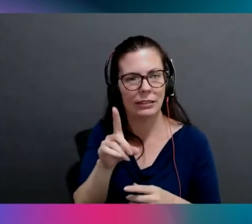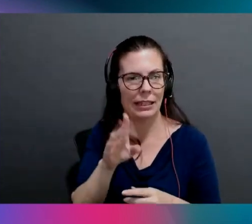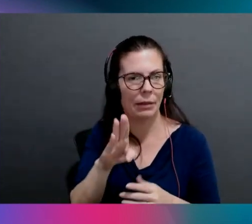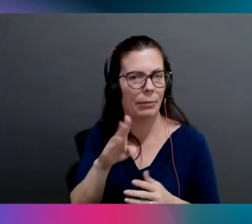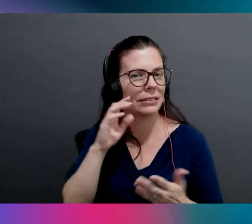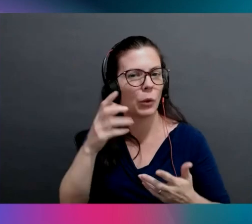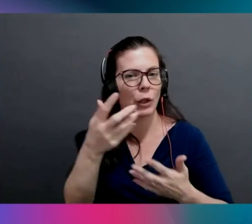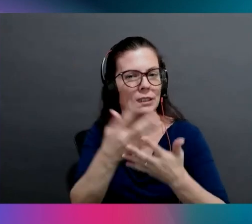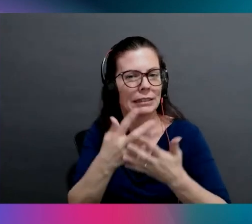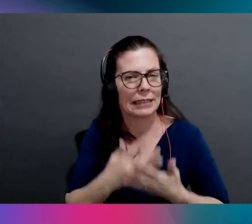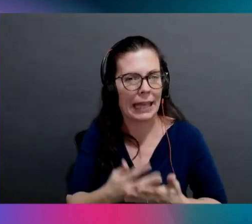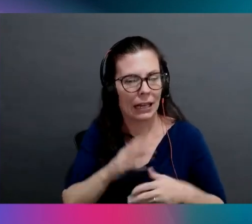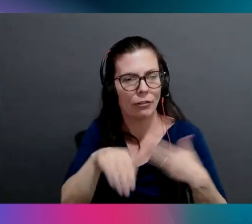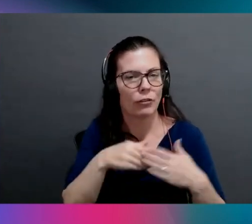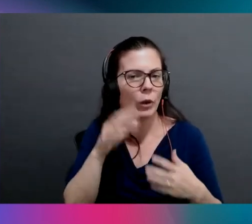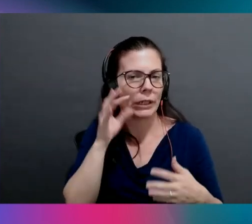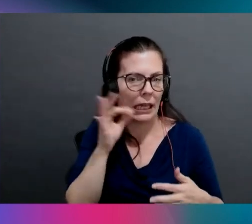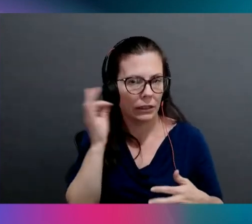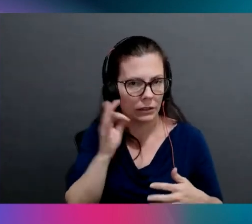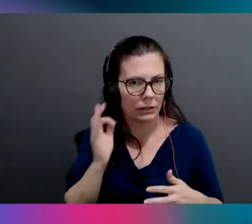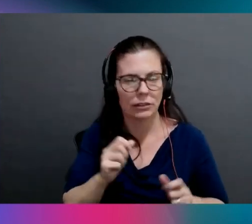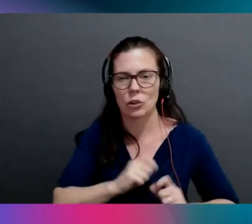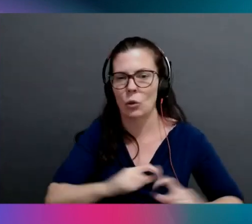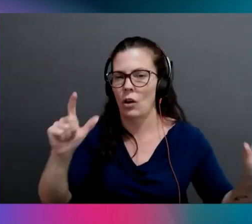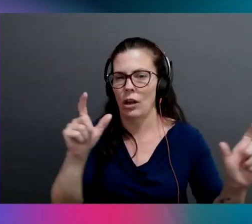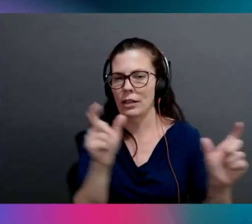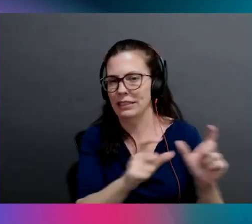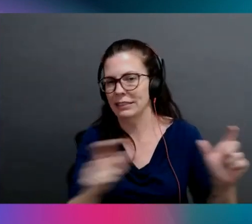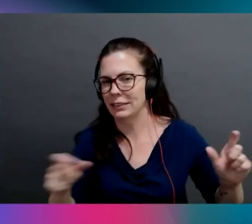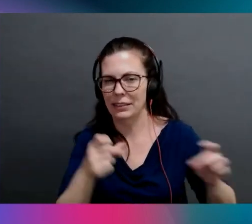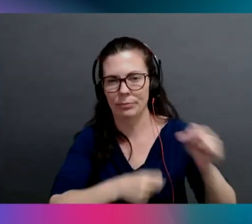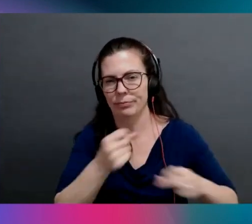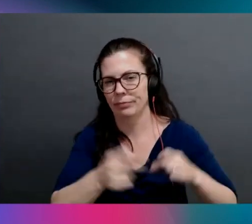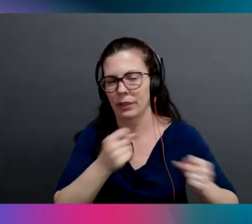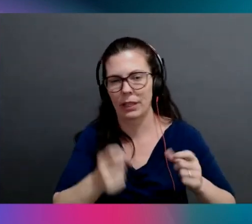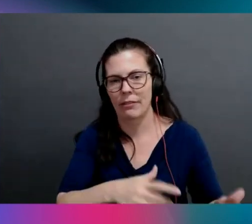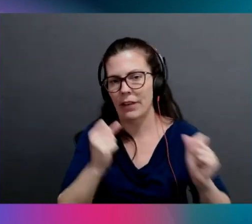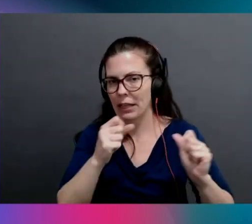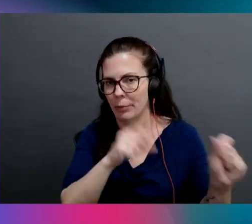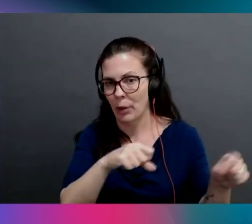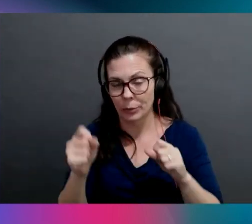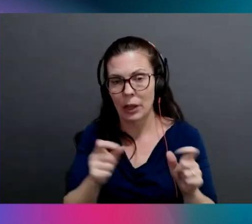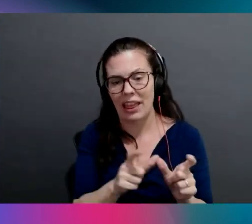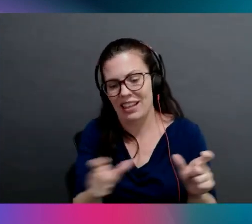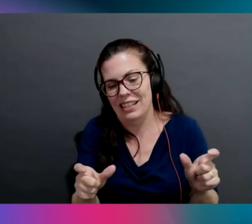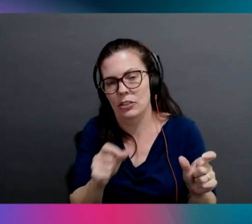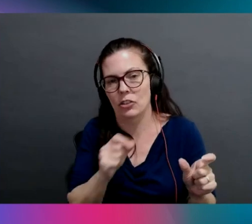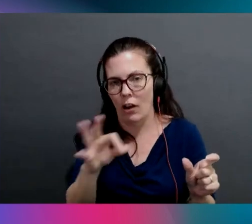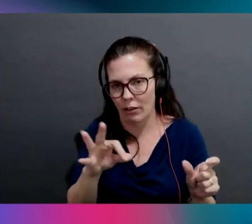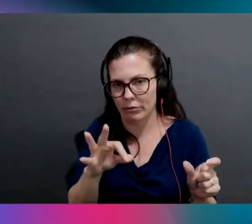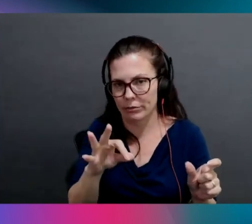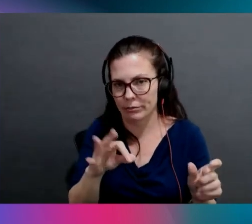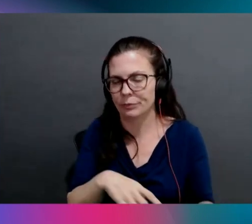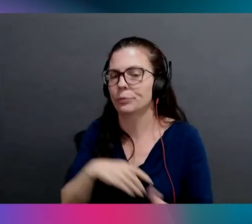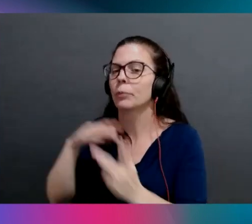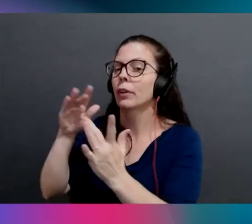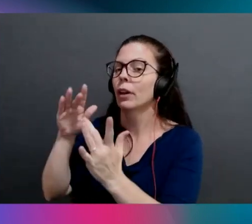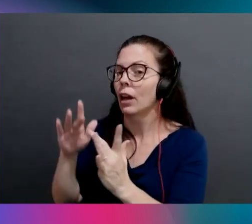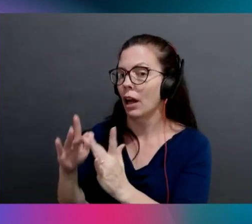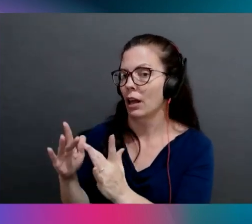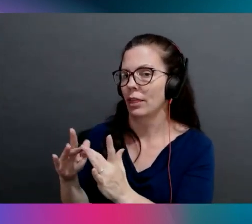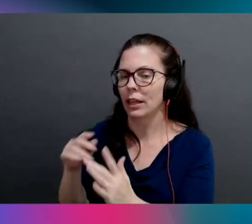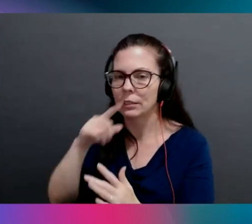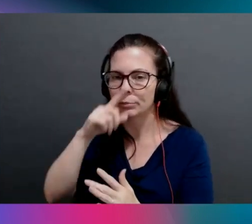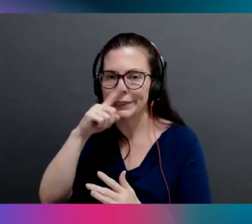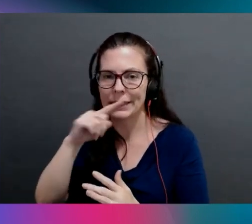you know, so you turn on some instances, you just rip as fast as you can. And then you turn the instances off ideally online is like, you know, pretend you're a chat